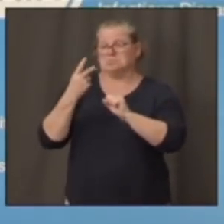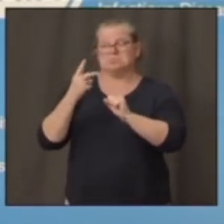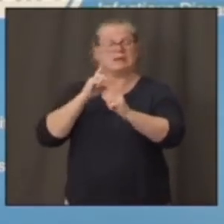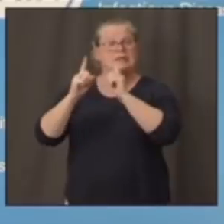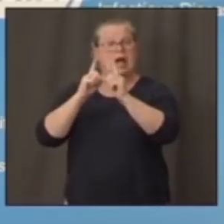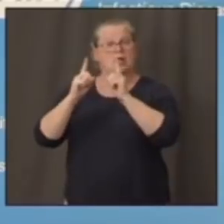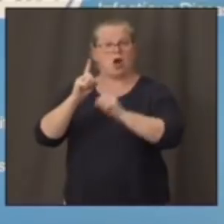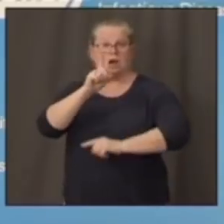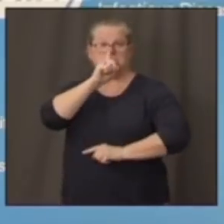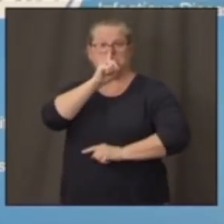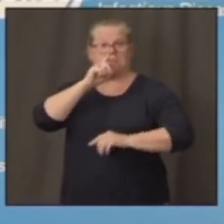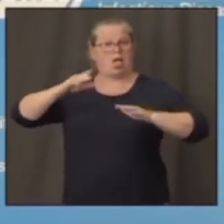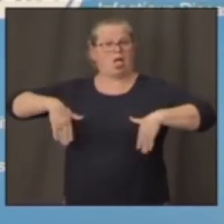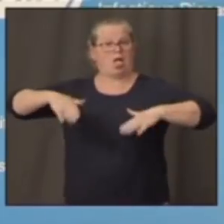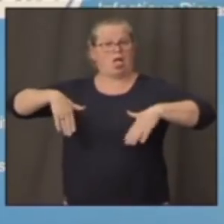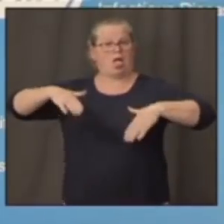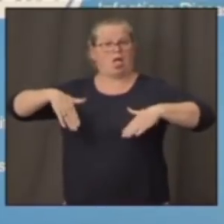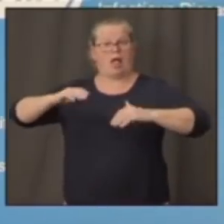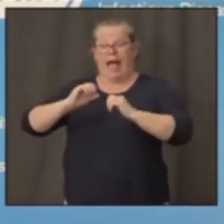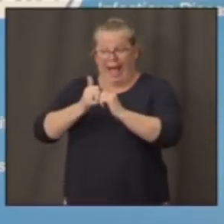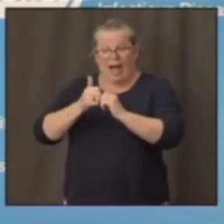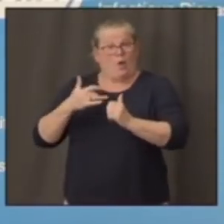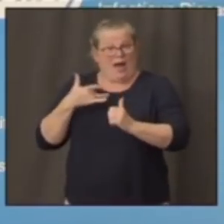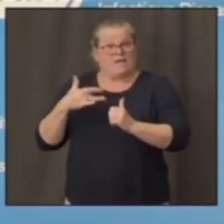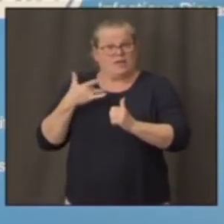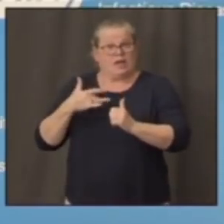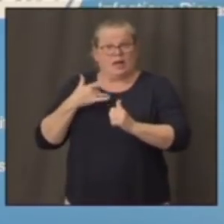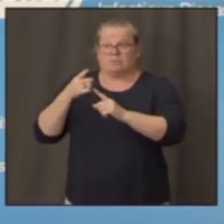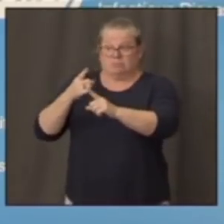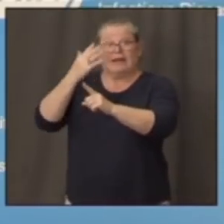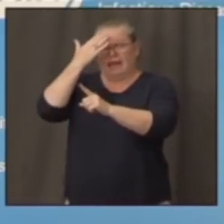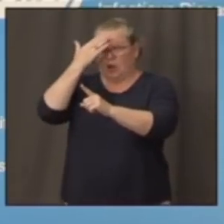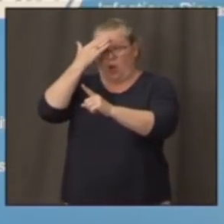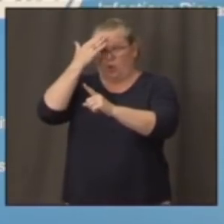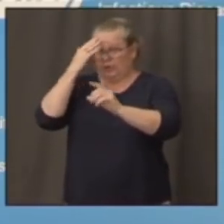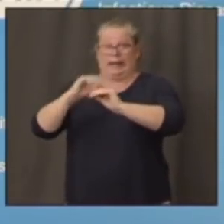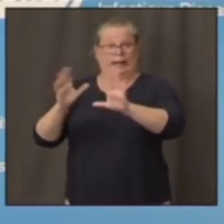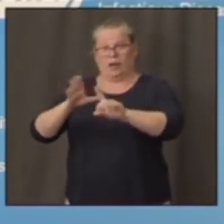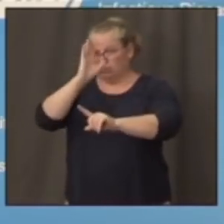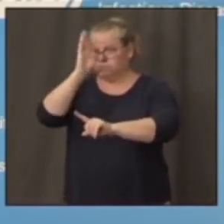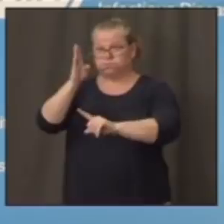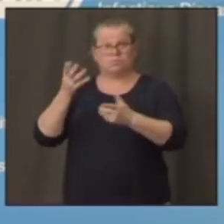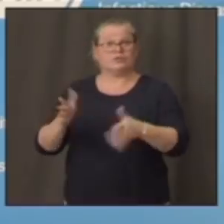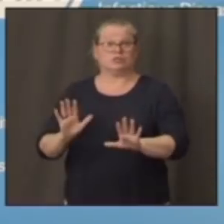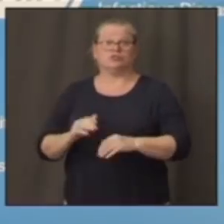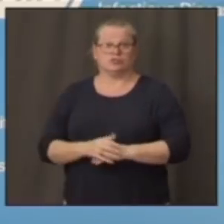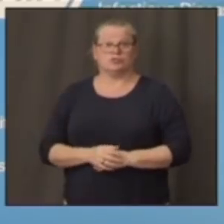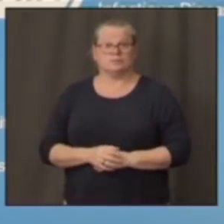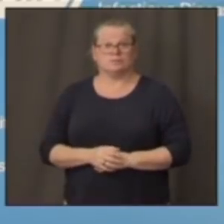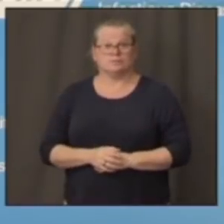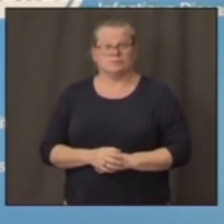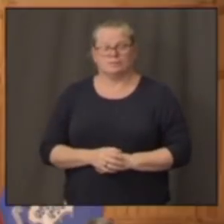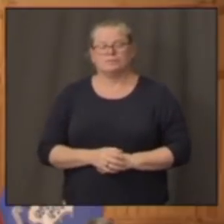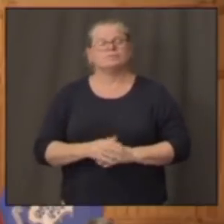He knows exactly how I feel about hydroxychloroquine. The Associated Press.